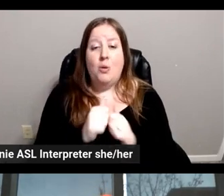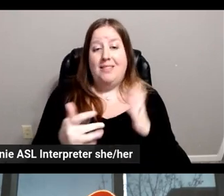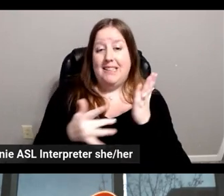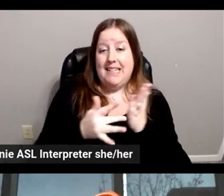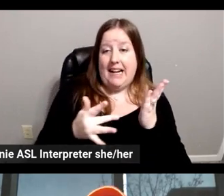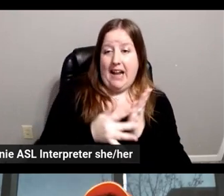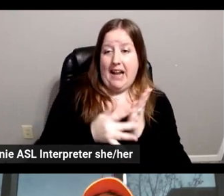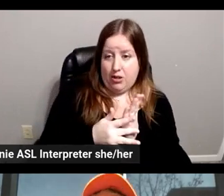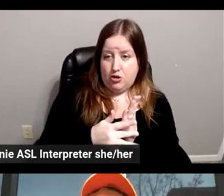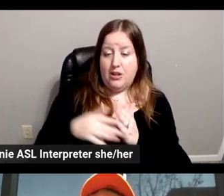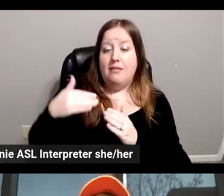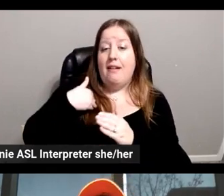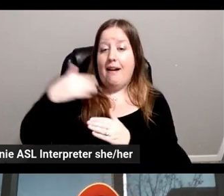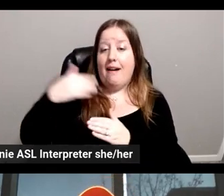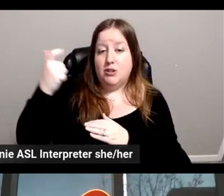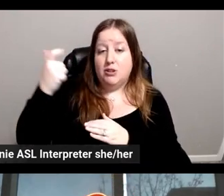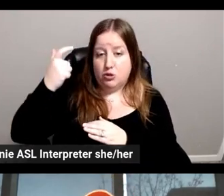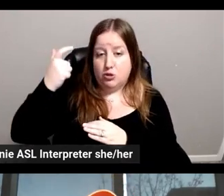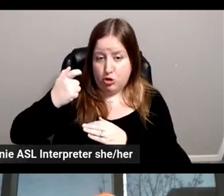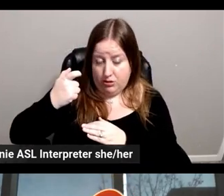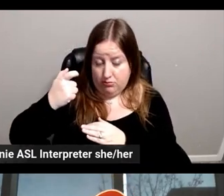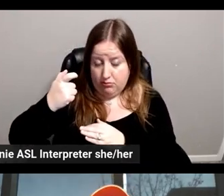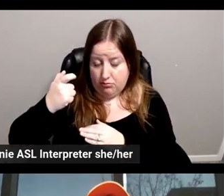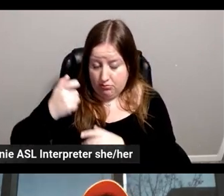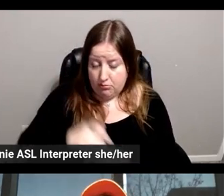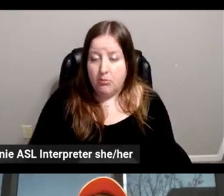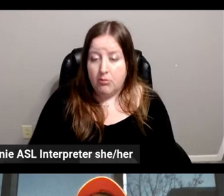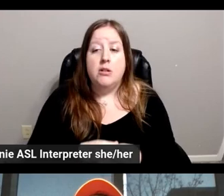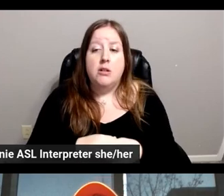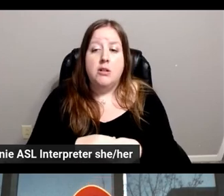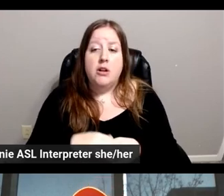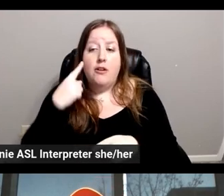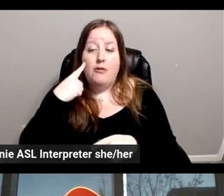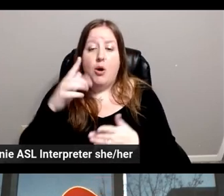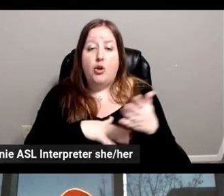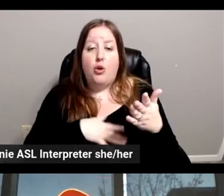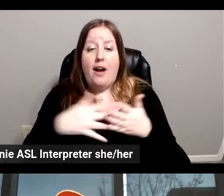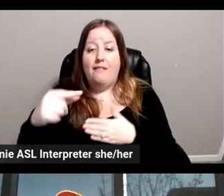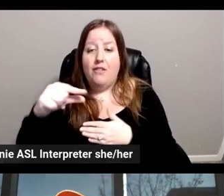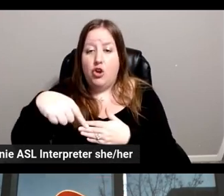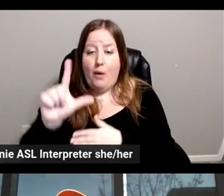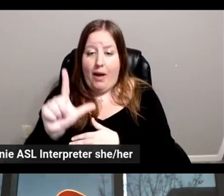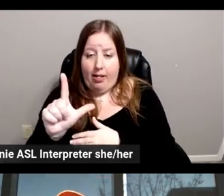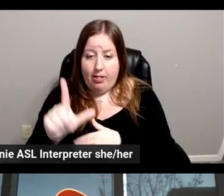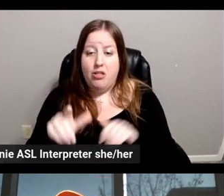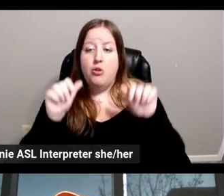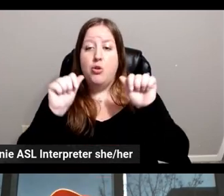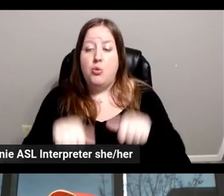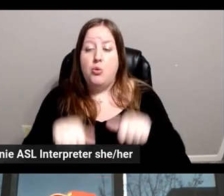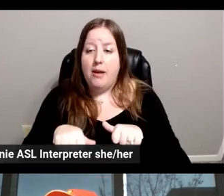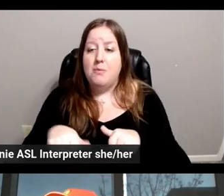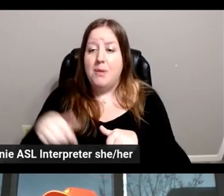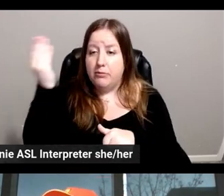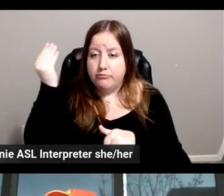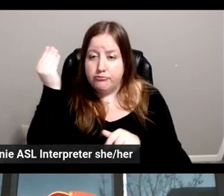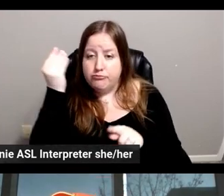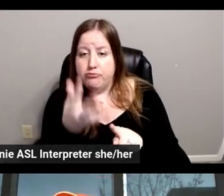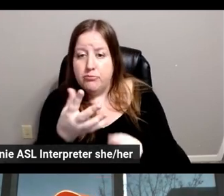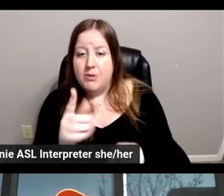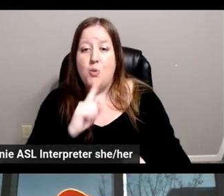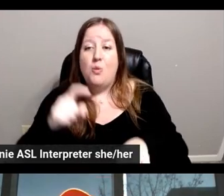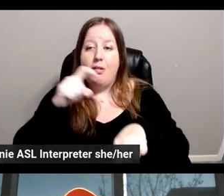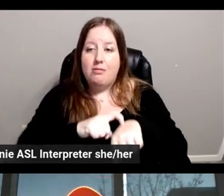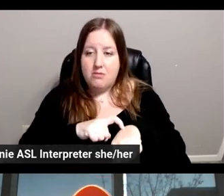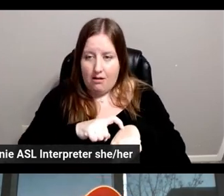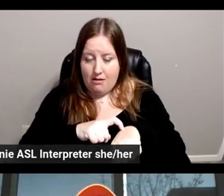that is called subscriptions, again, based on GraphQL. So, you can basically be notified in real time